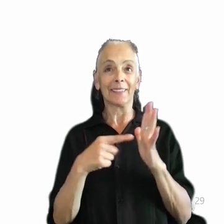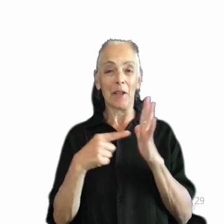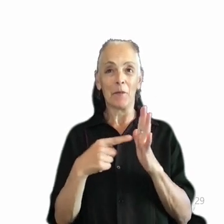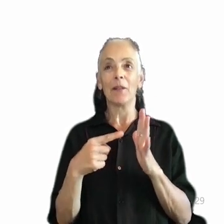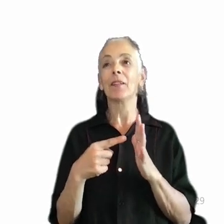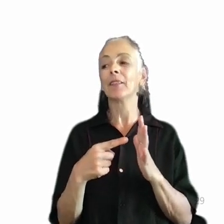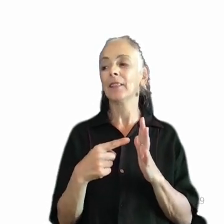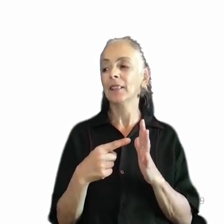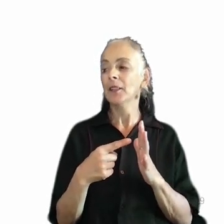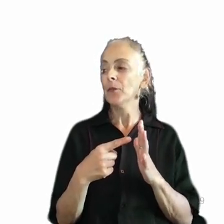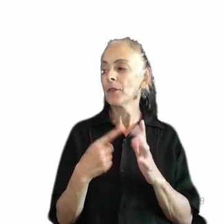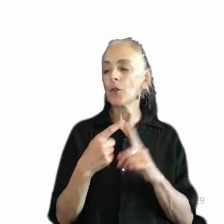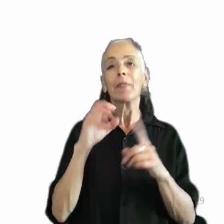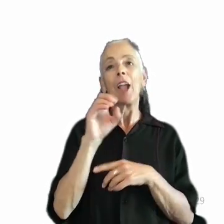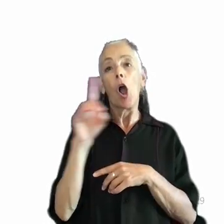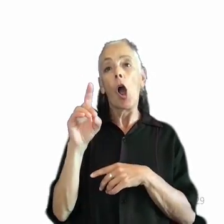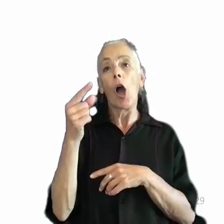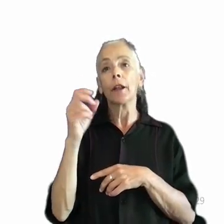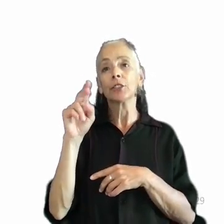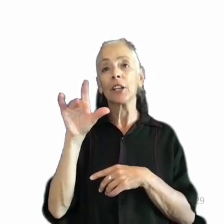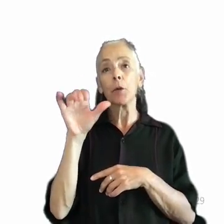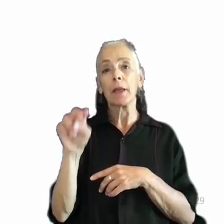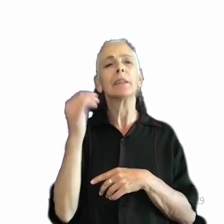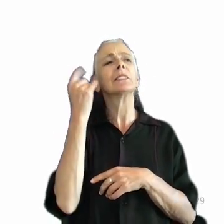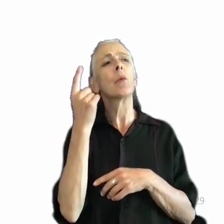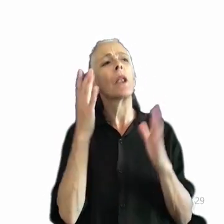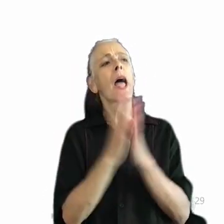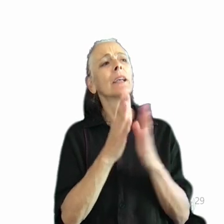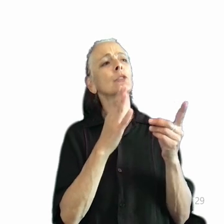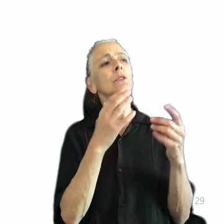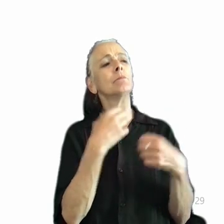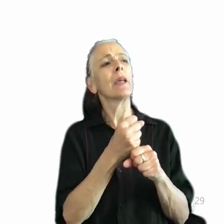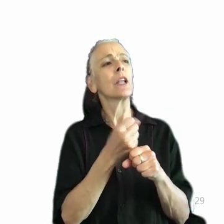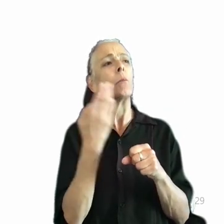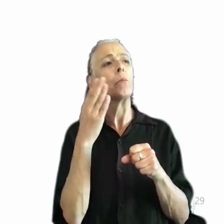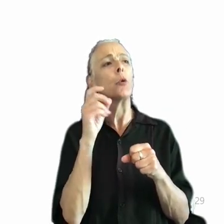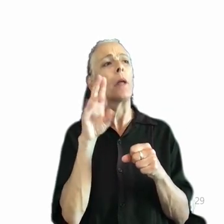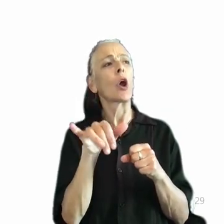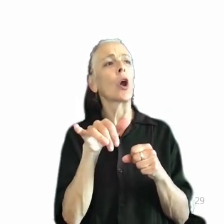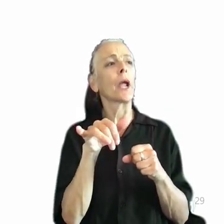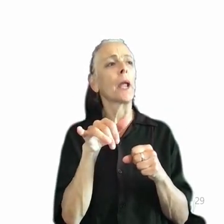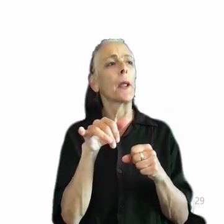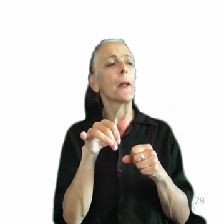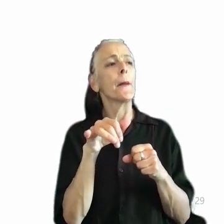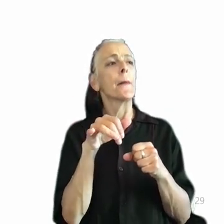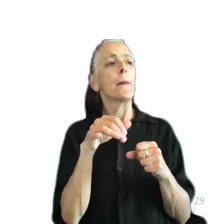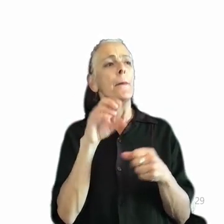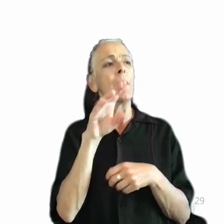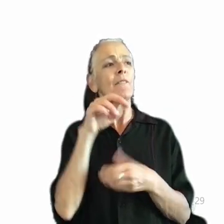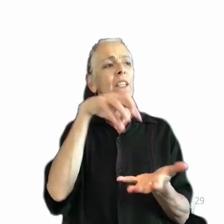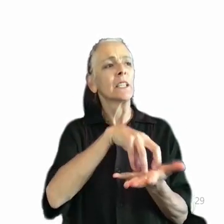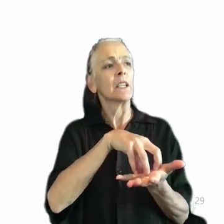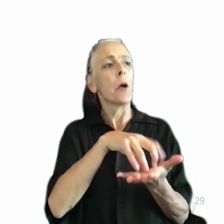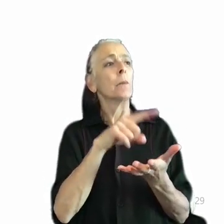Gentlemen, if someone asks you to make blueberry muffins and you gave them a muffin with blueberries on top, they might think, okay,